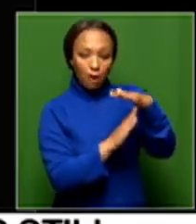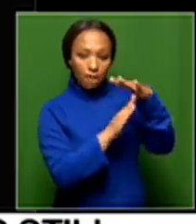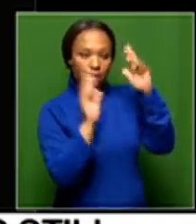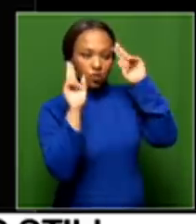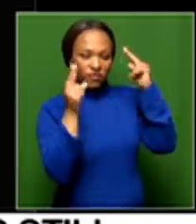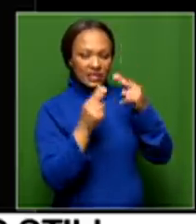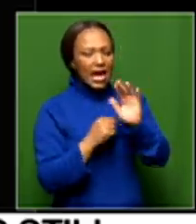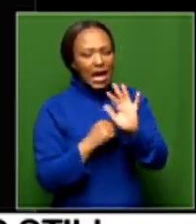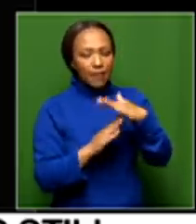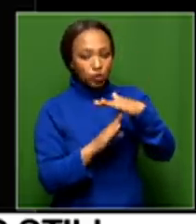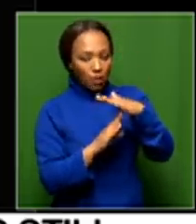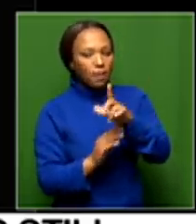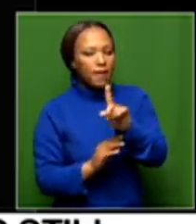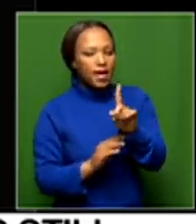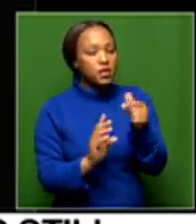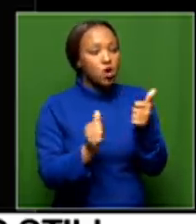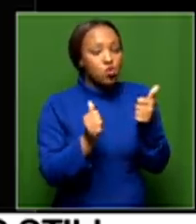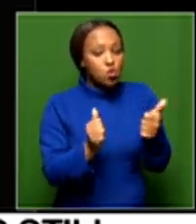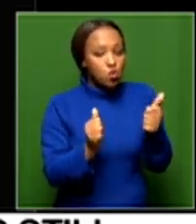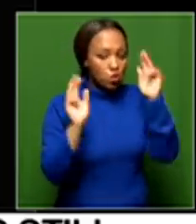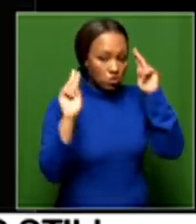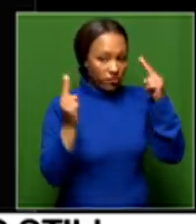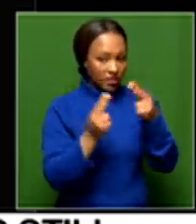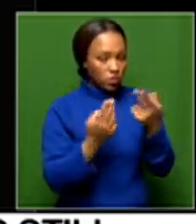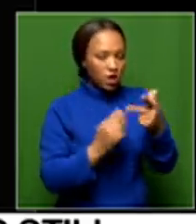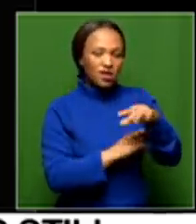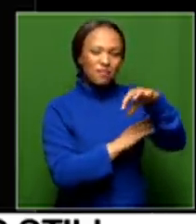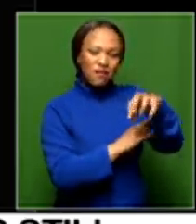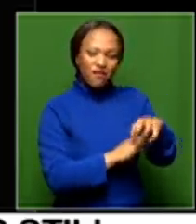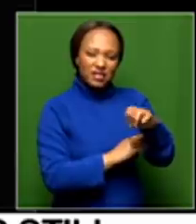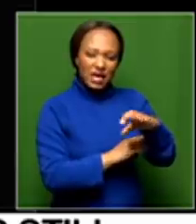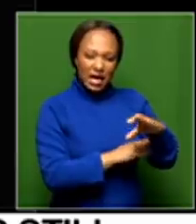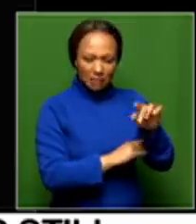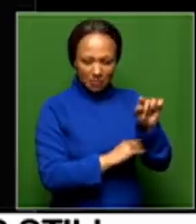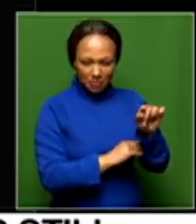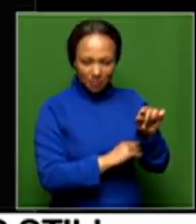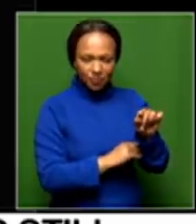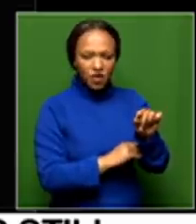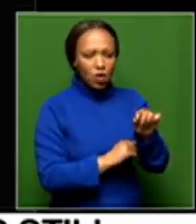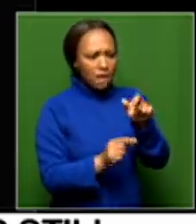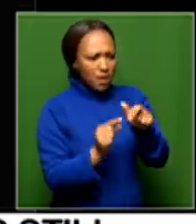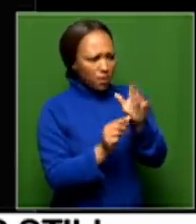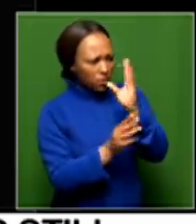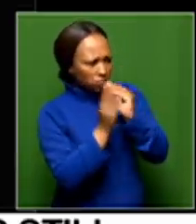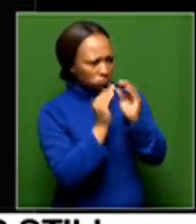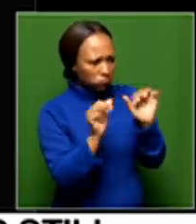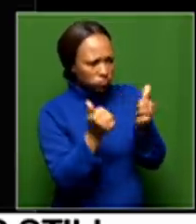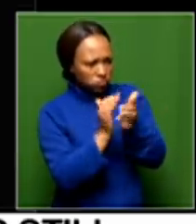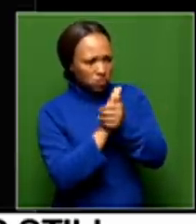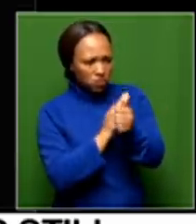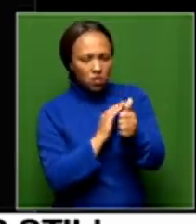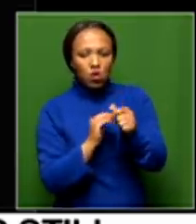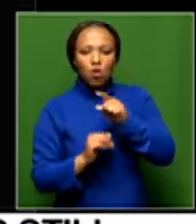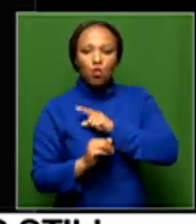some of the good universities in the province that are producing people. And you will find that civil servants, for